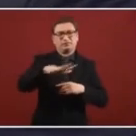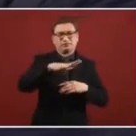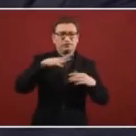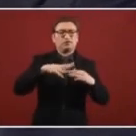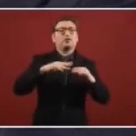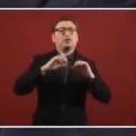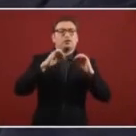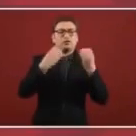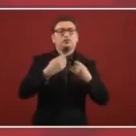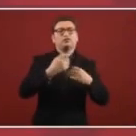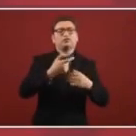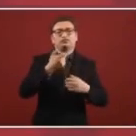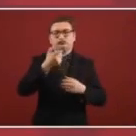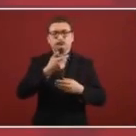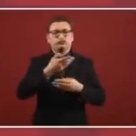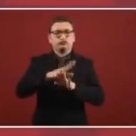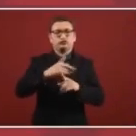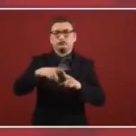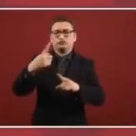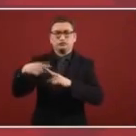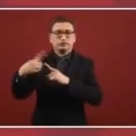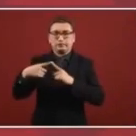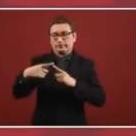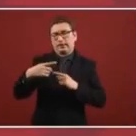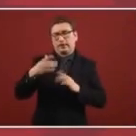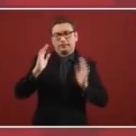and above all